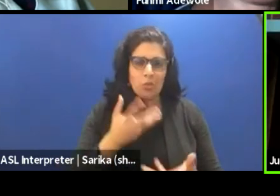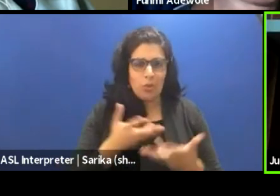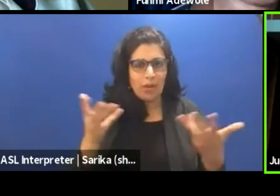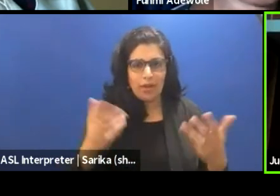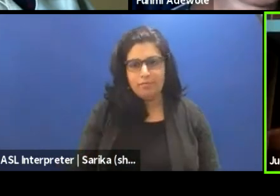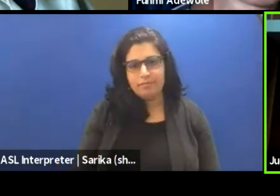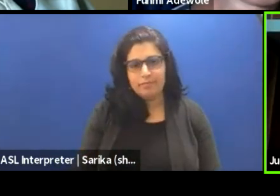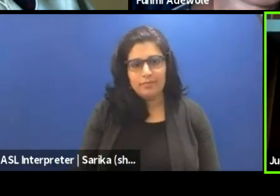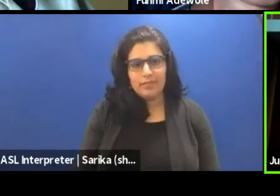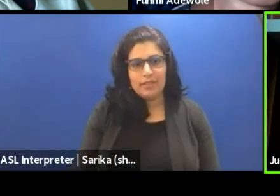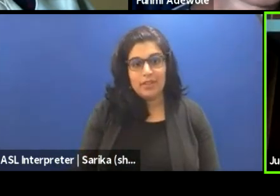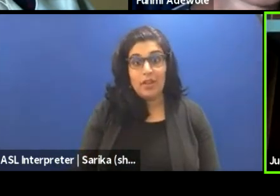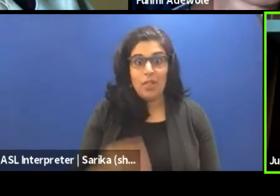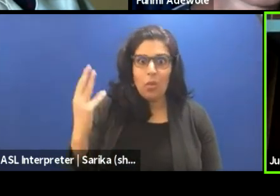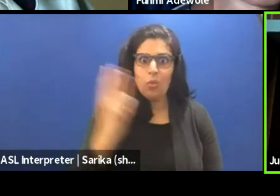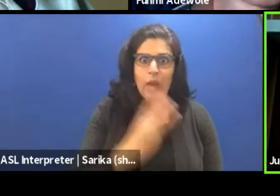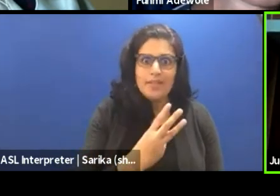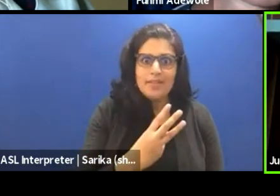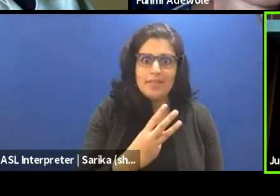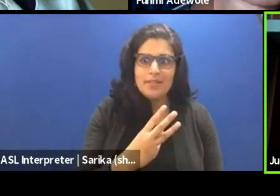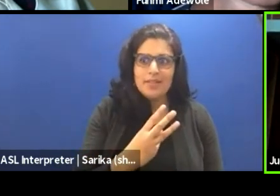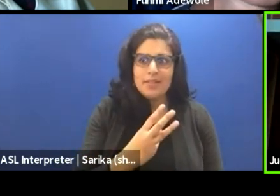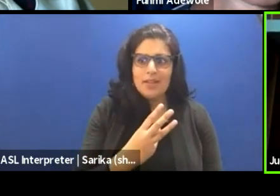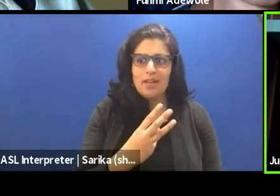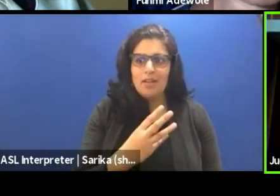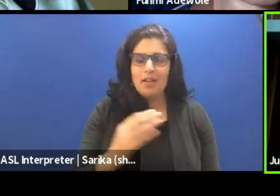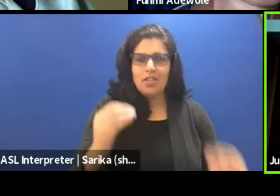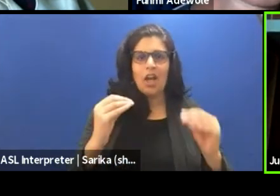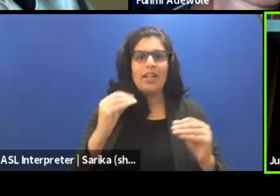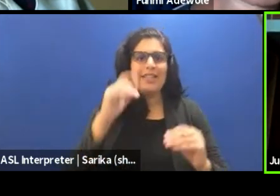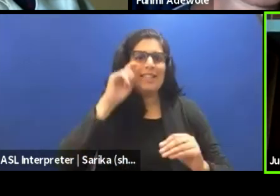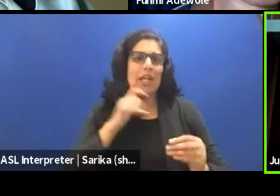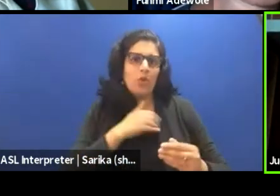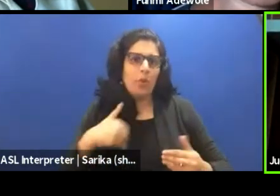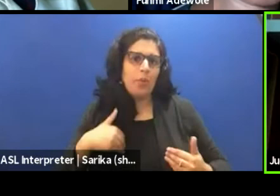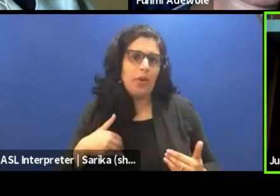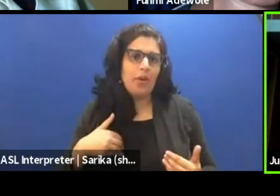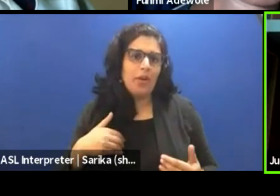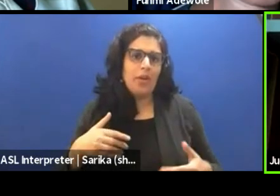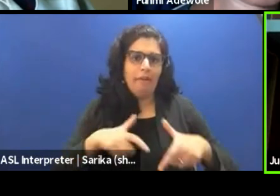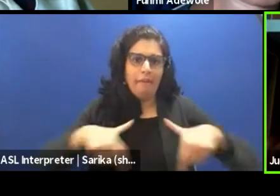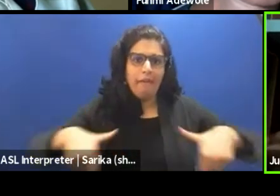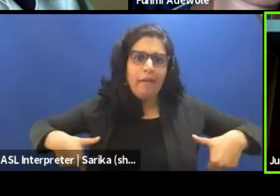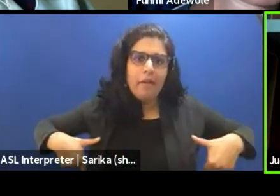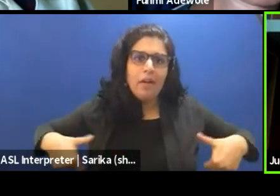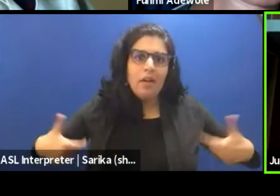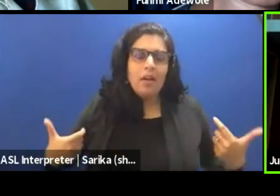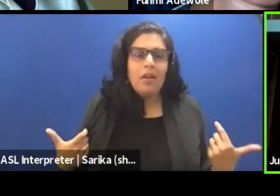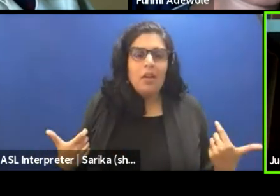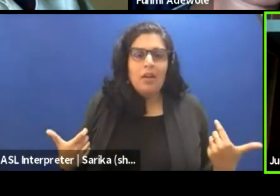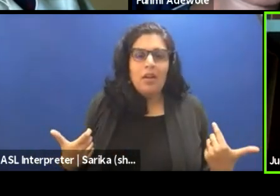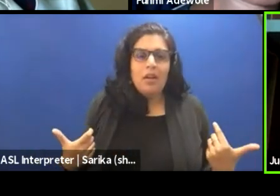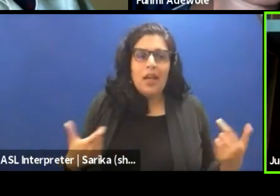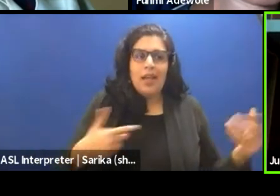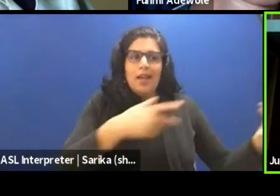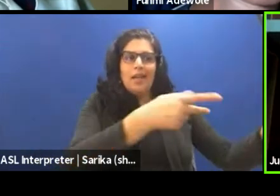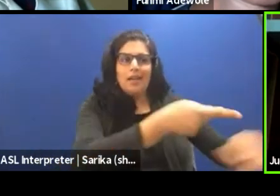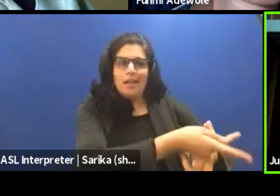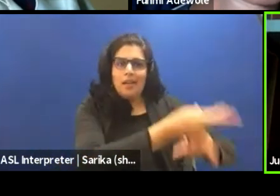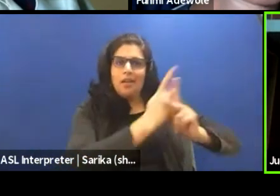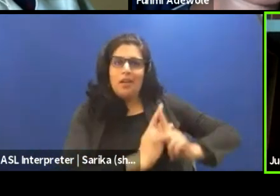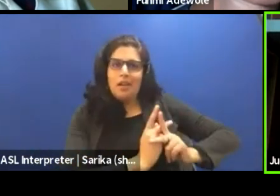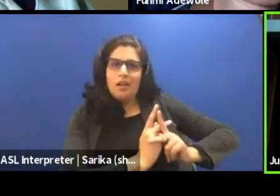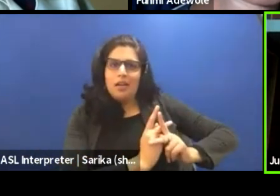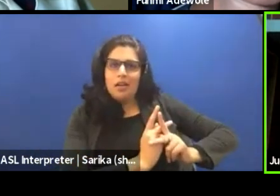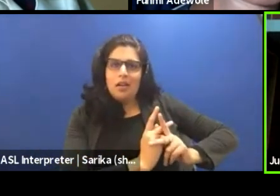It was the West that sexualized it. The brazier, was imported, right? It was the breast